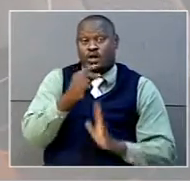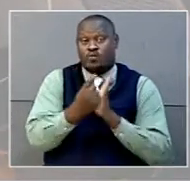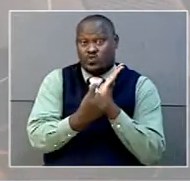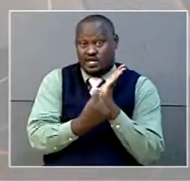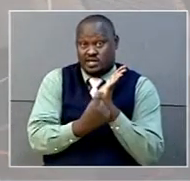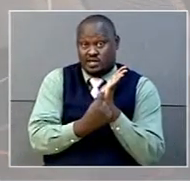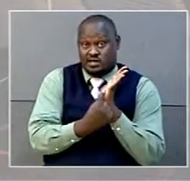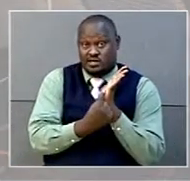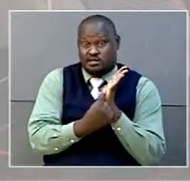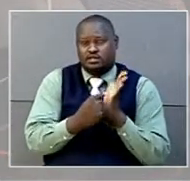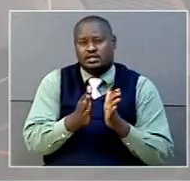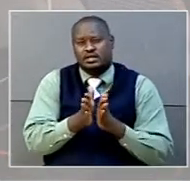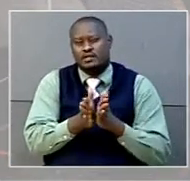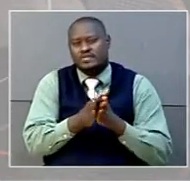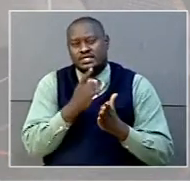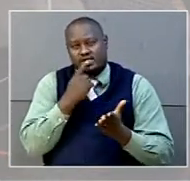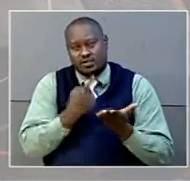Thank very much.